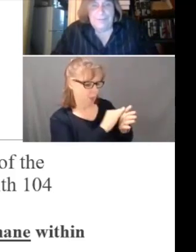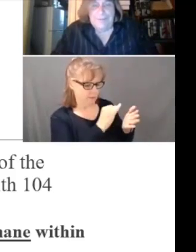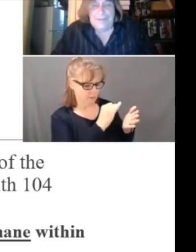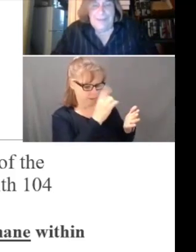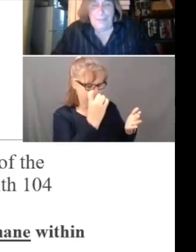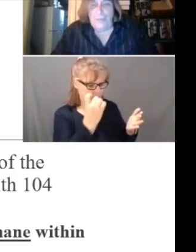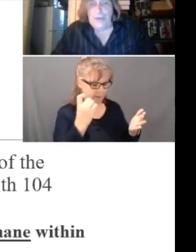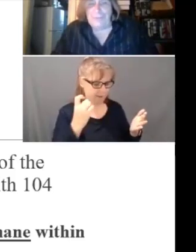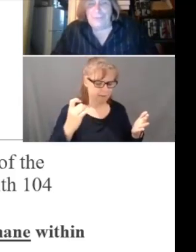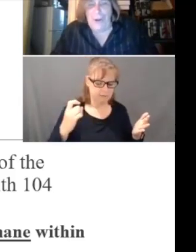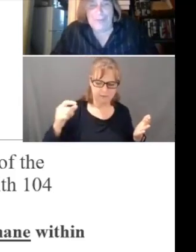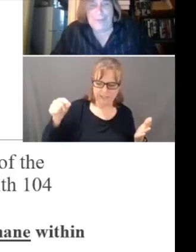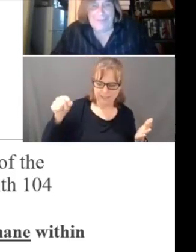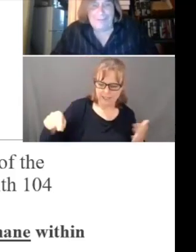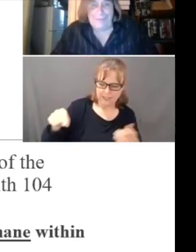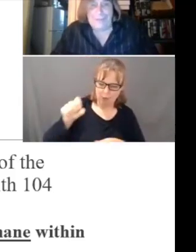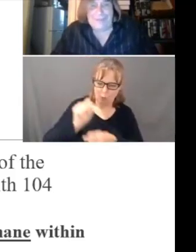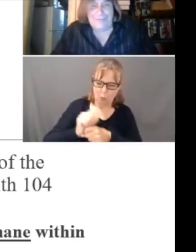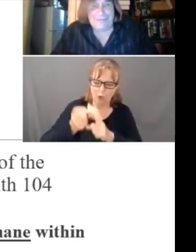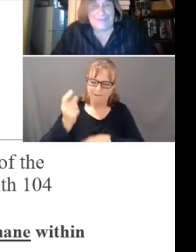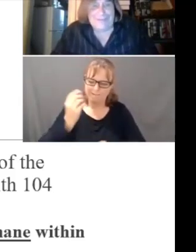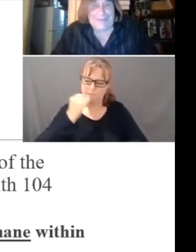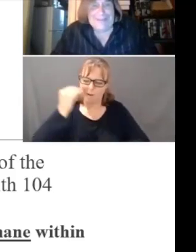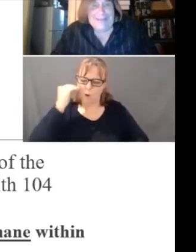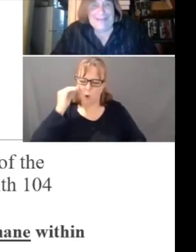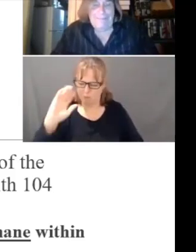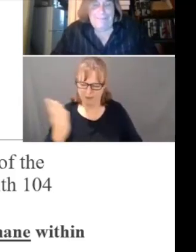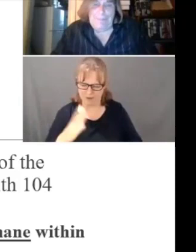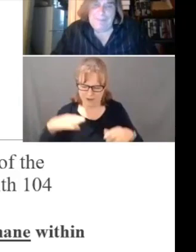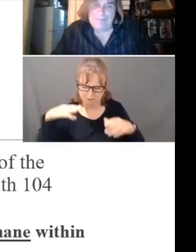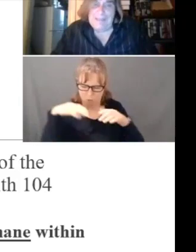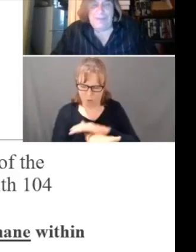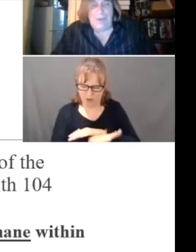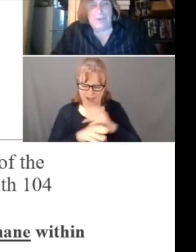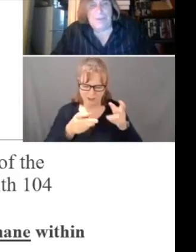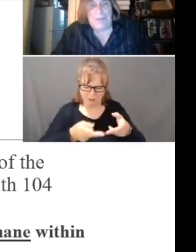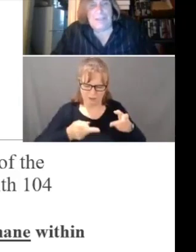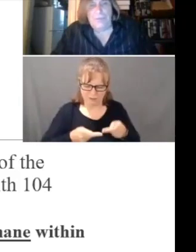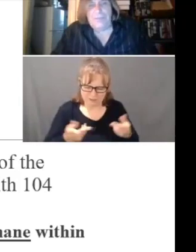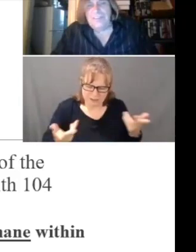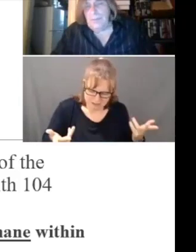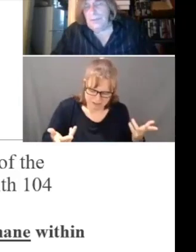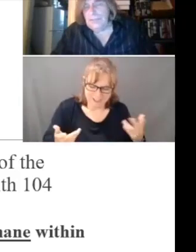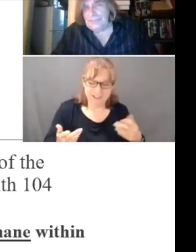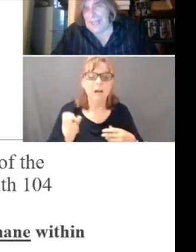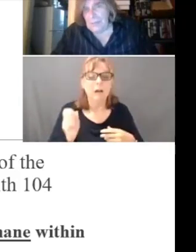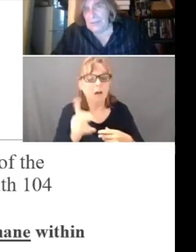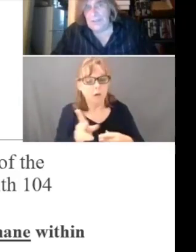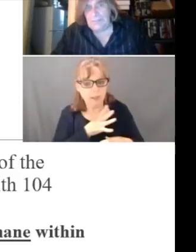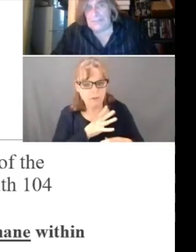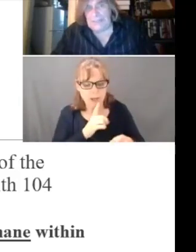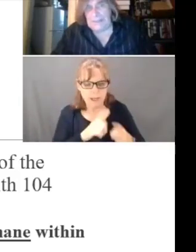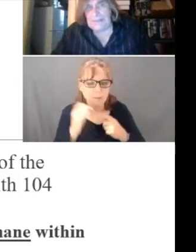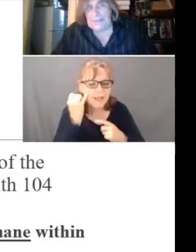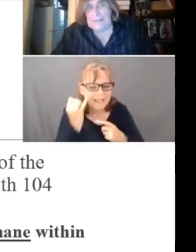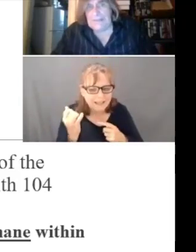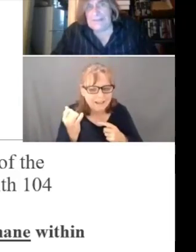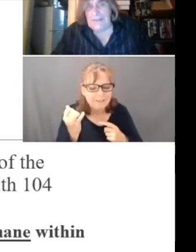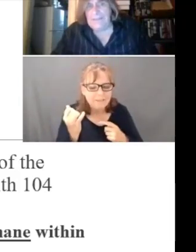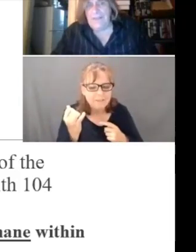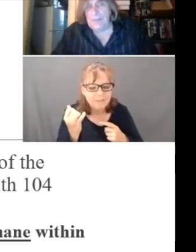was working from home and I never was in the facility. But by the same token, if it was a similar sounding complaint,